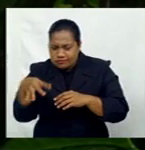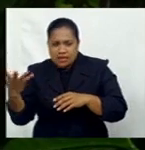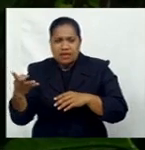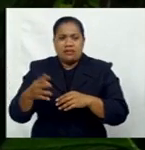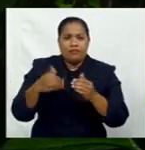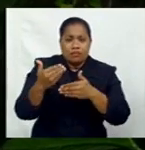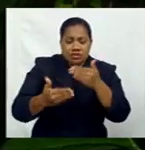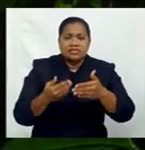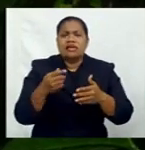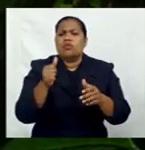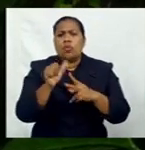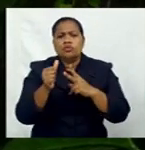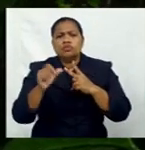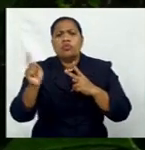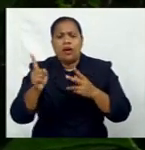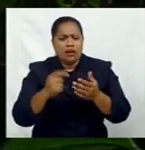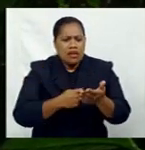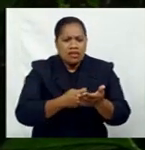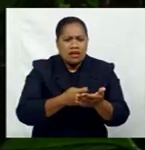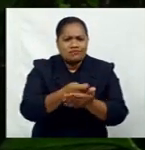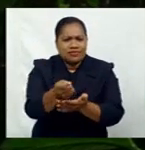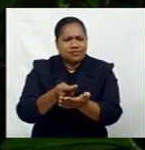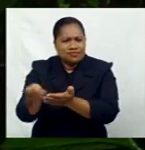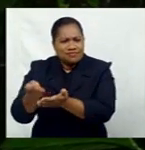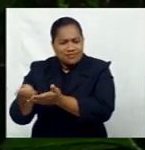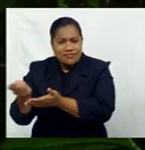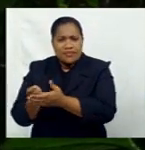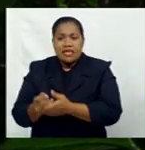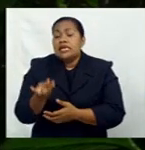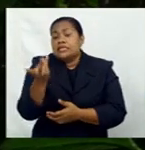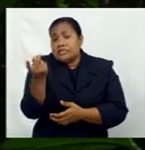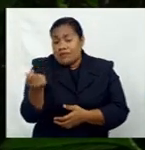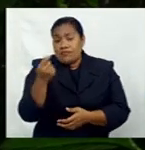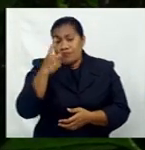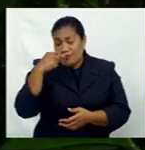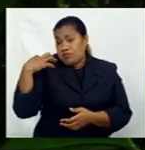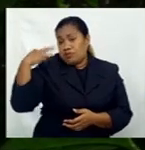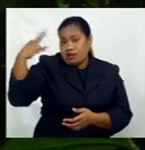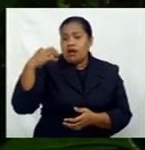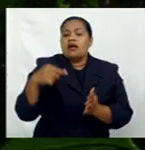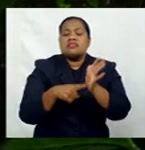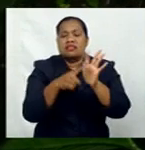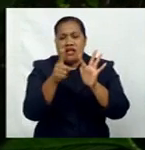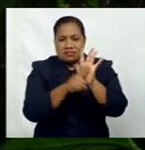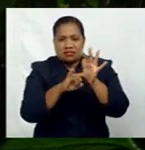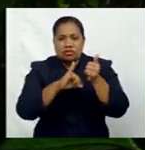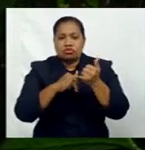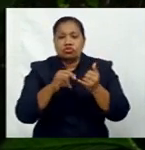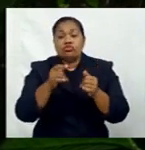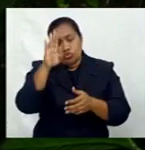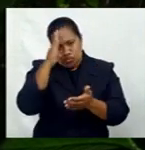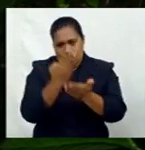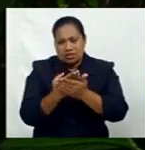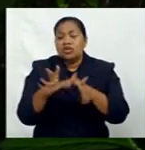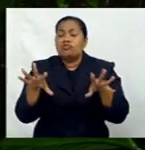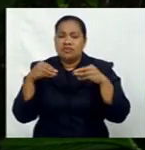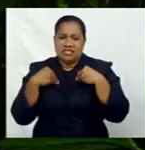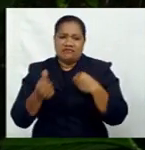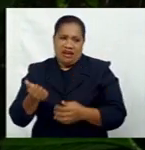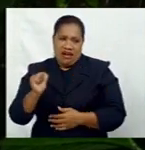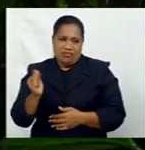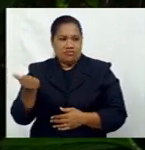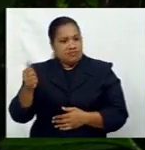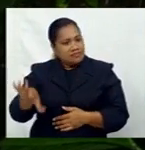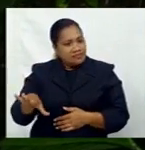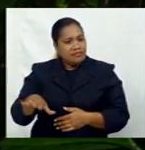of funds. He noted that some of the applicants were TELTS students and have been receiving their TELTS allowances. There were other applications